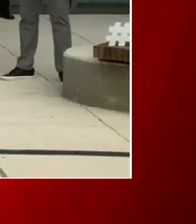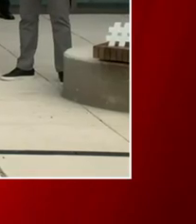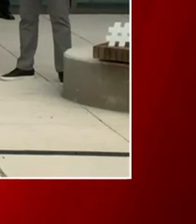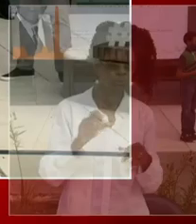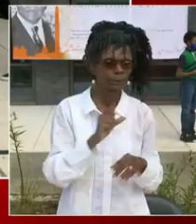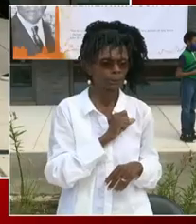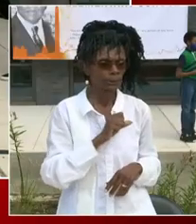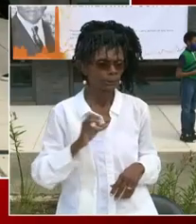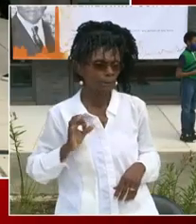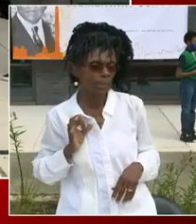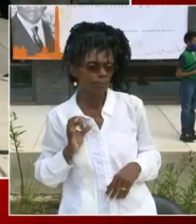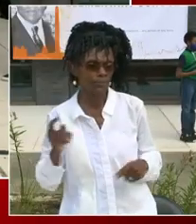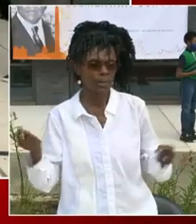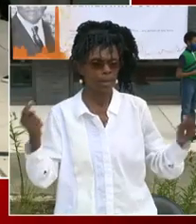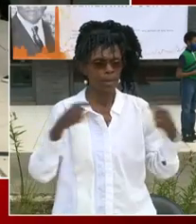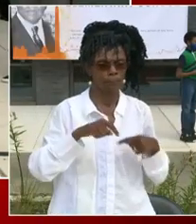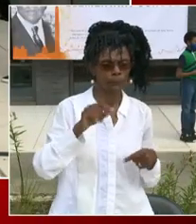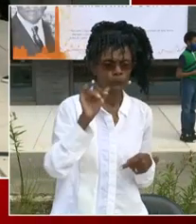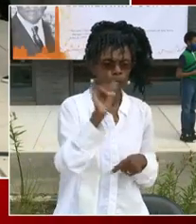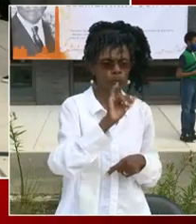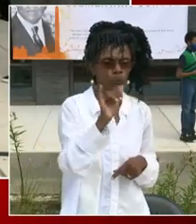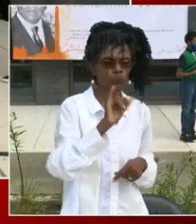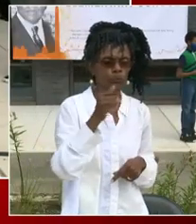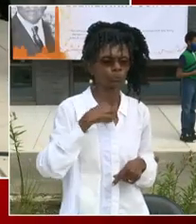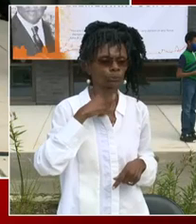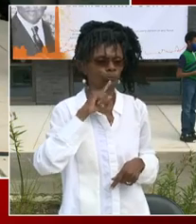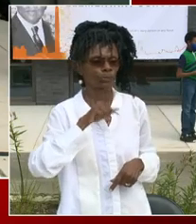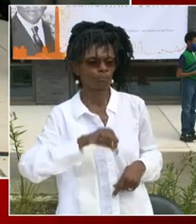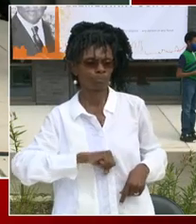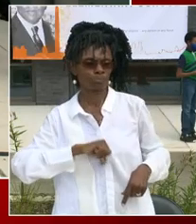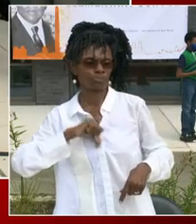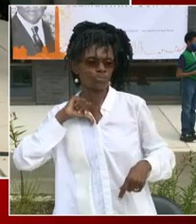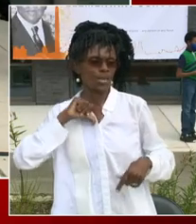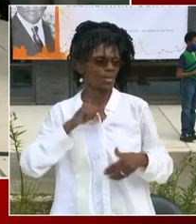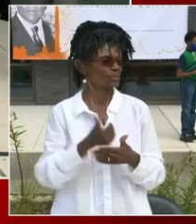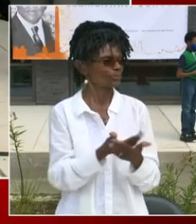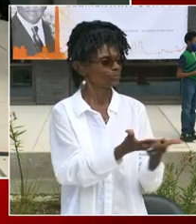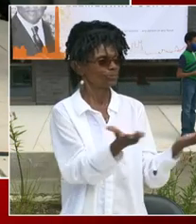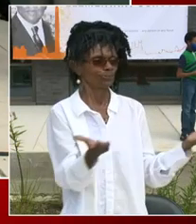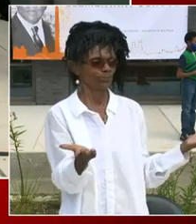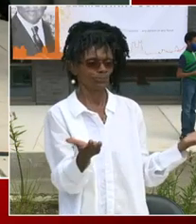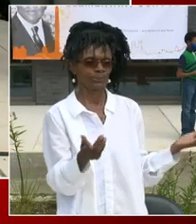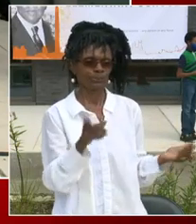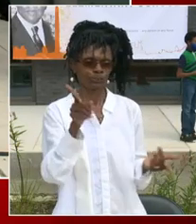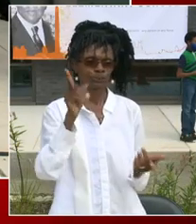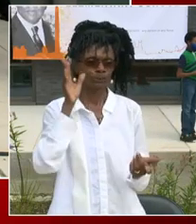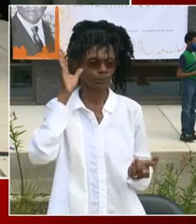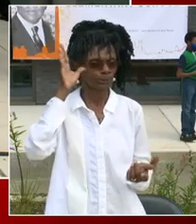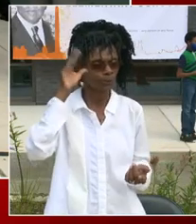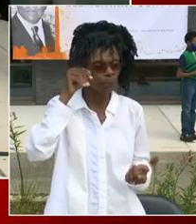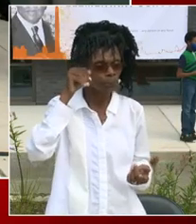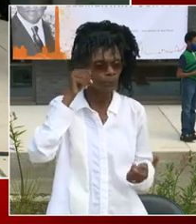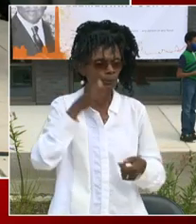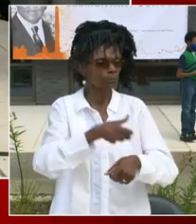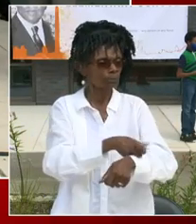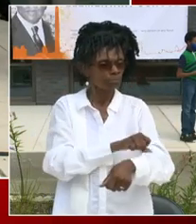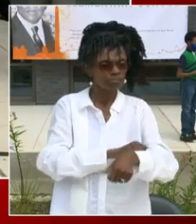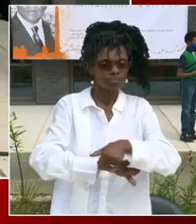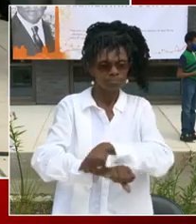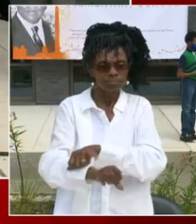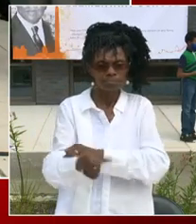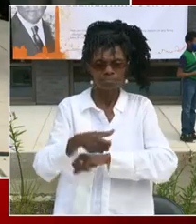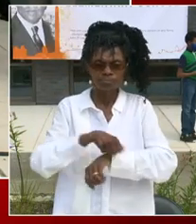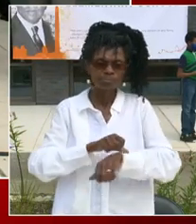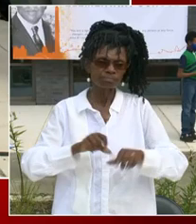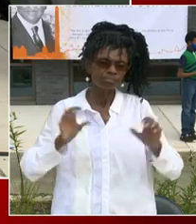I could not be any prouder for your patience and determination throughout the renovations and this historic moment